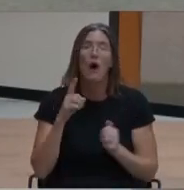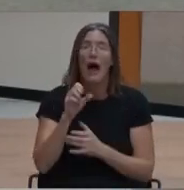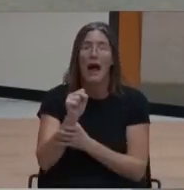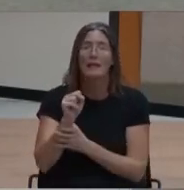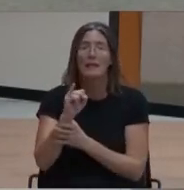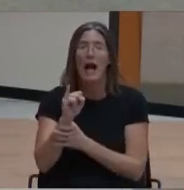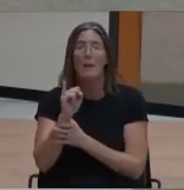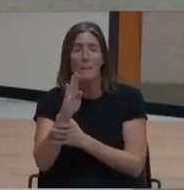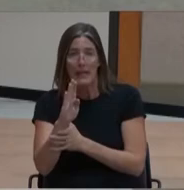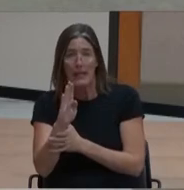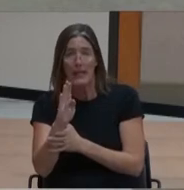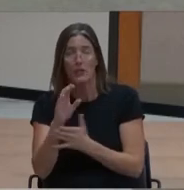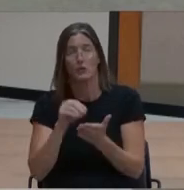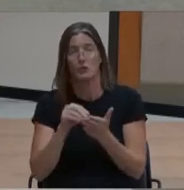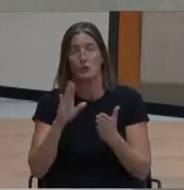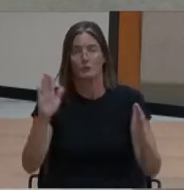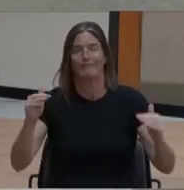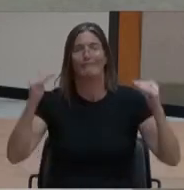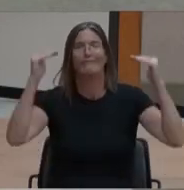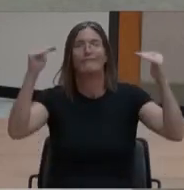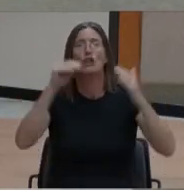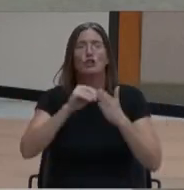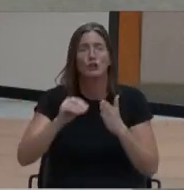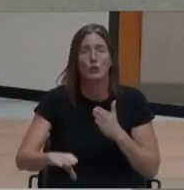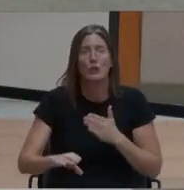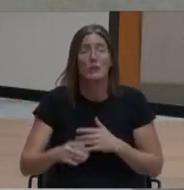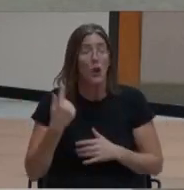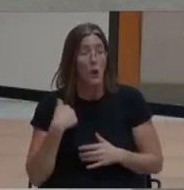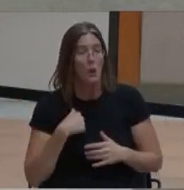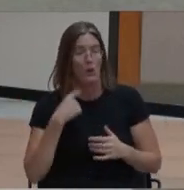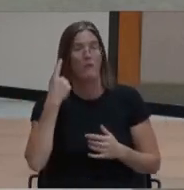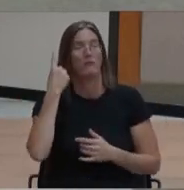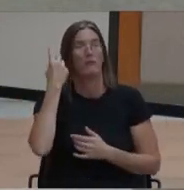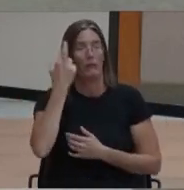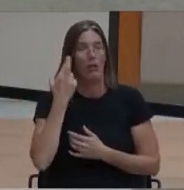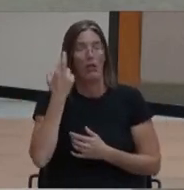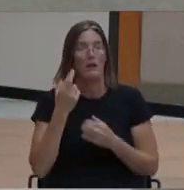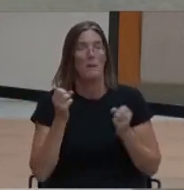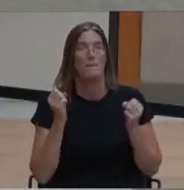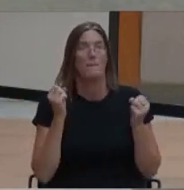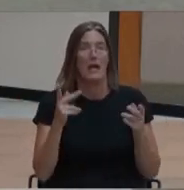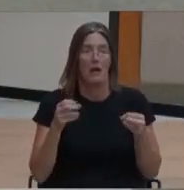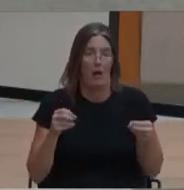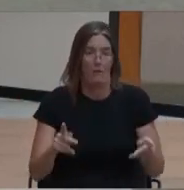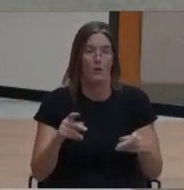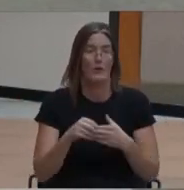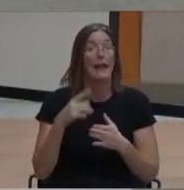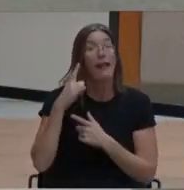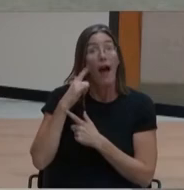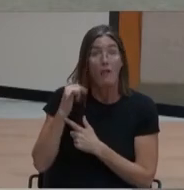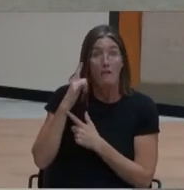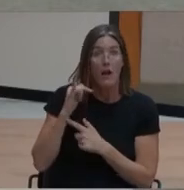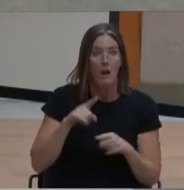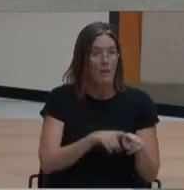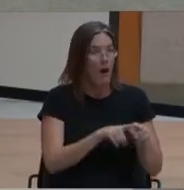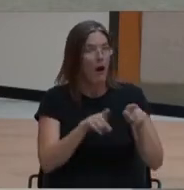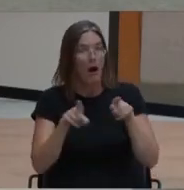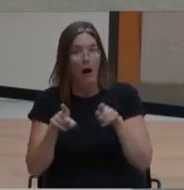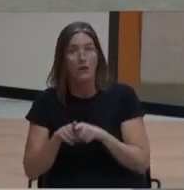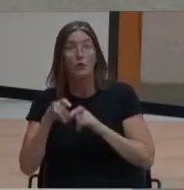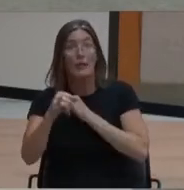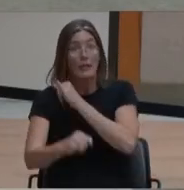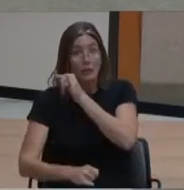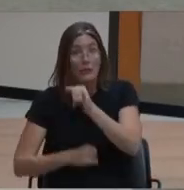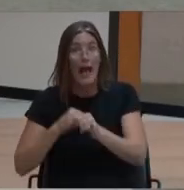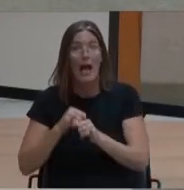see the possibilities beyond just California, but we were also able to see the unique opportunities the IB program brings to